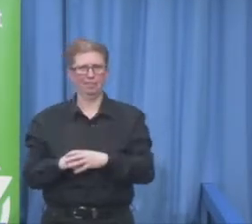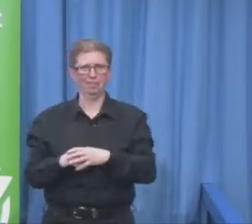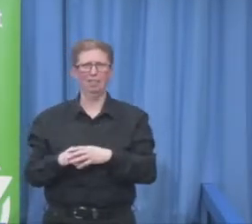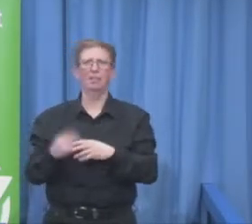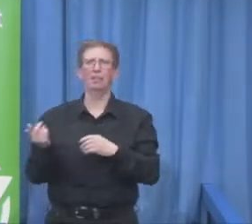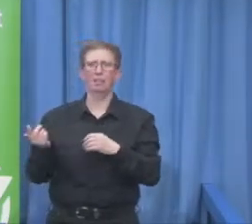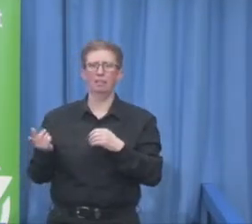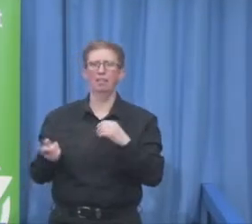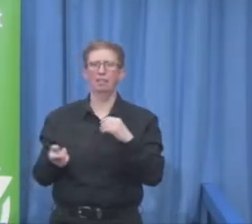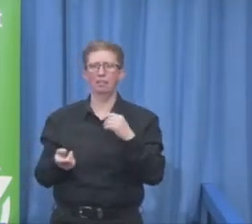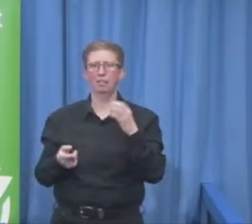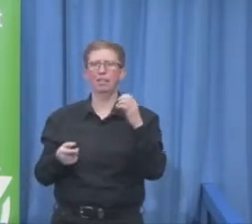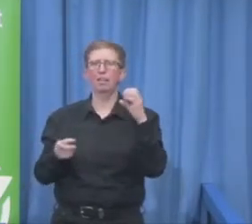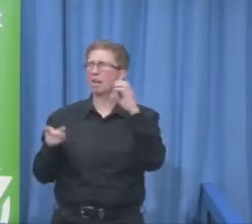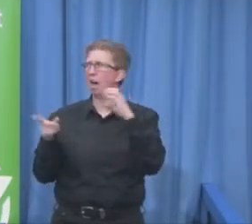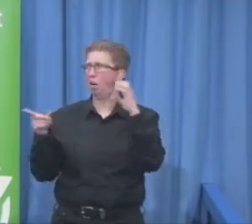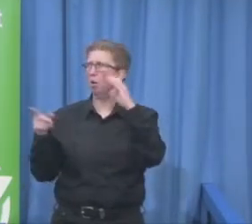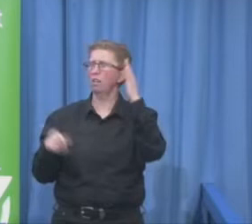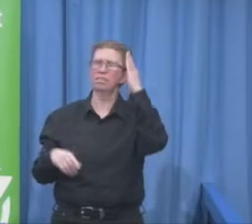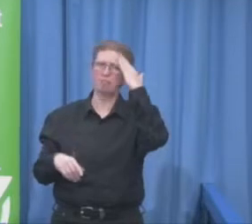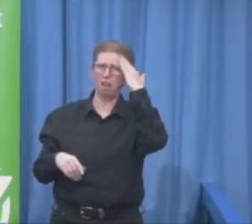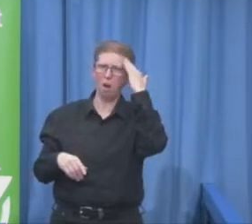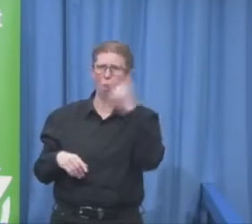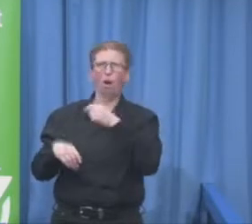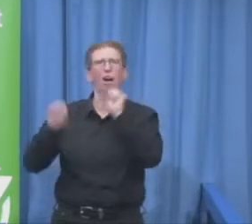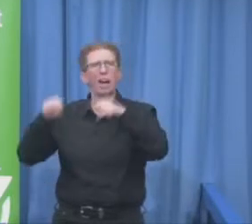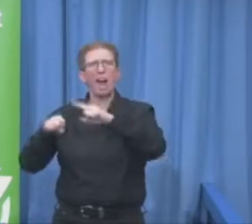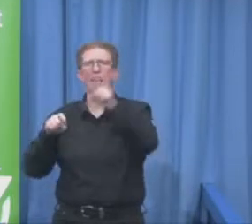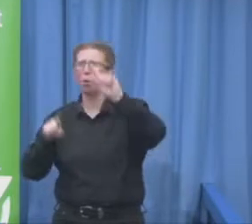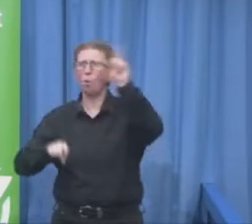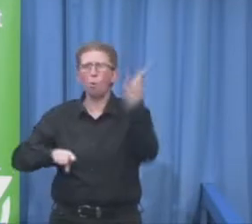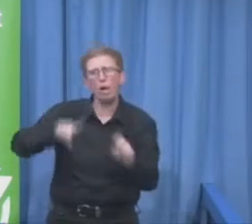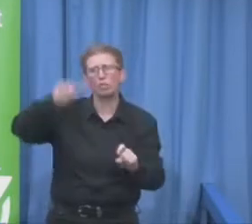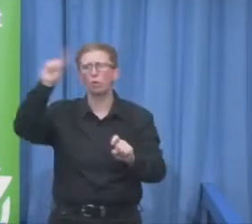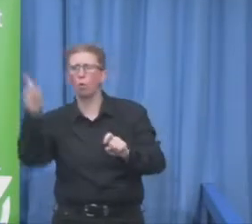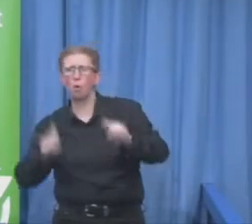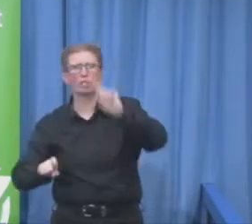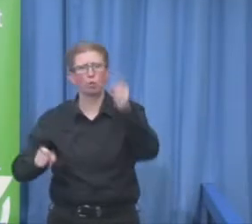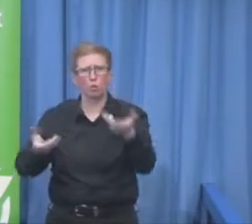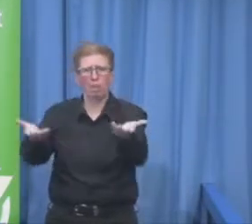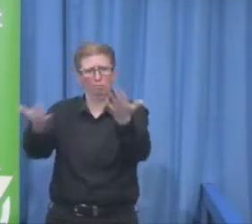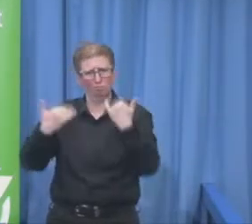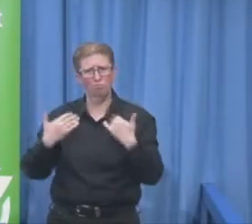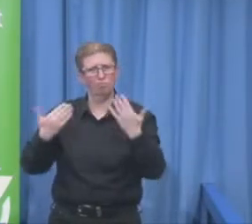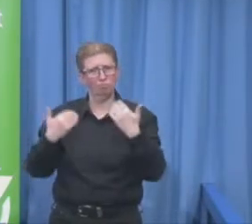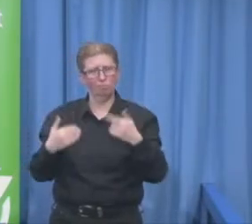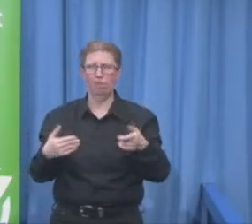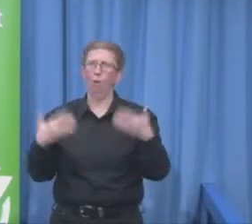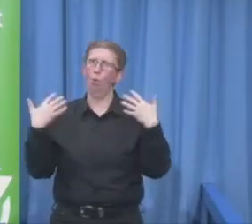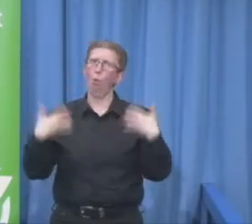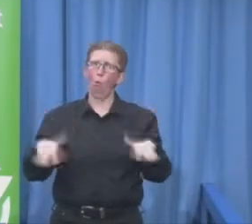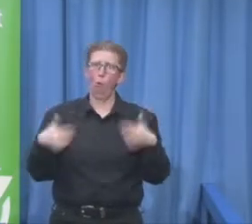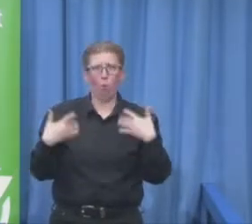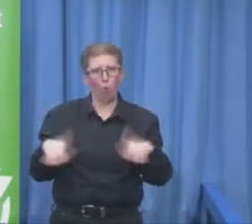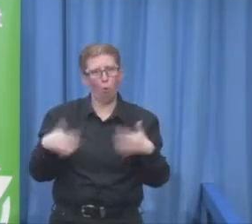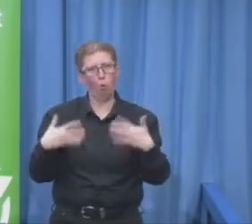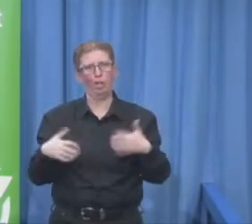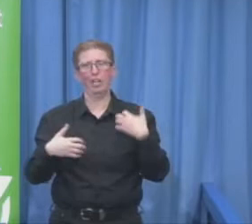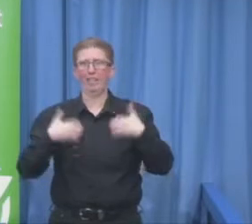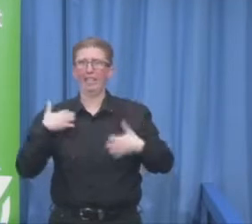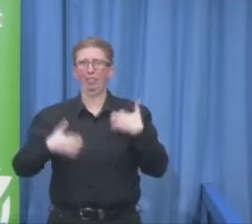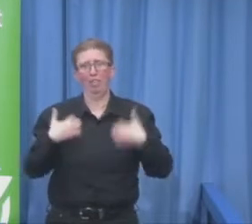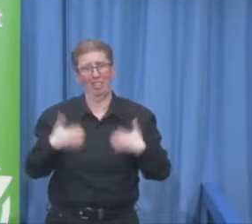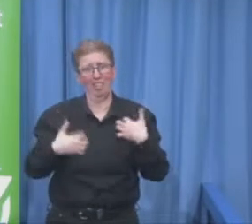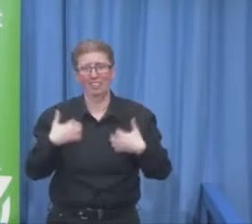now to try to launch this while they're excited and there's momentum, so I think it's great, and I very much thank